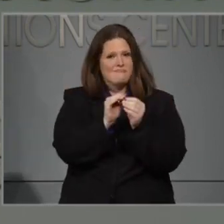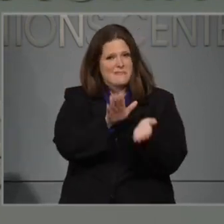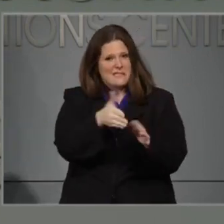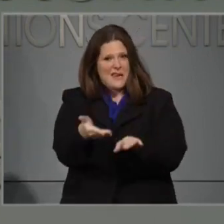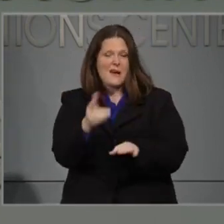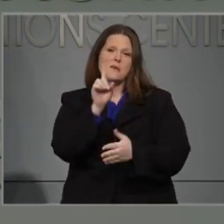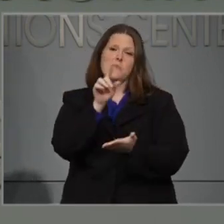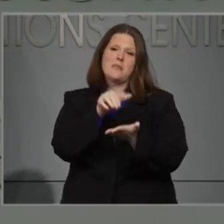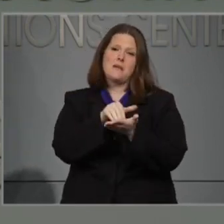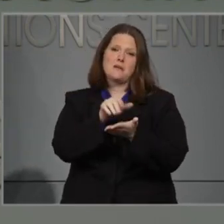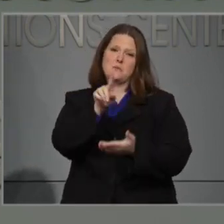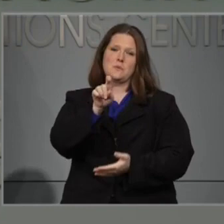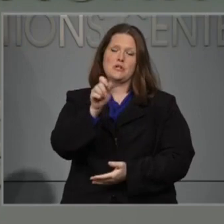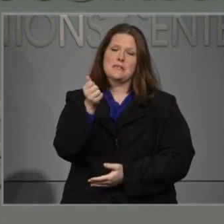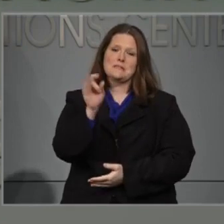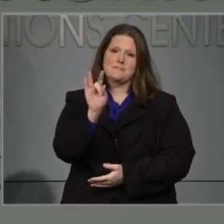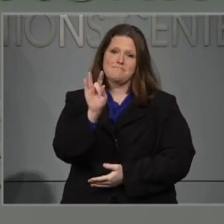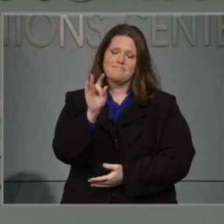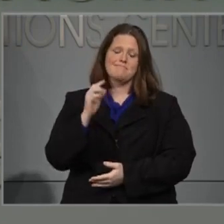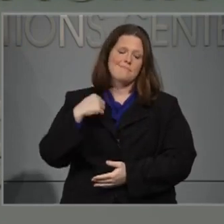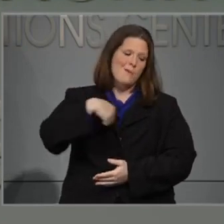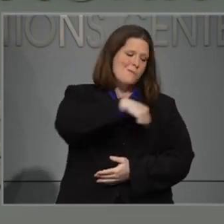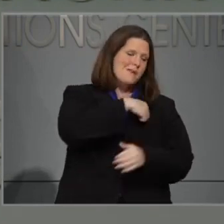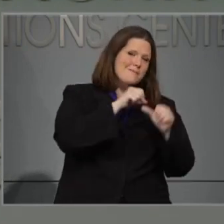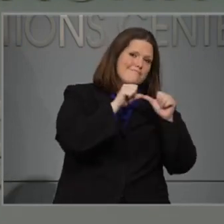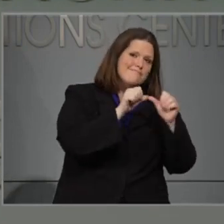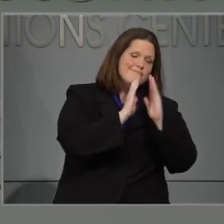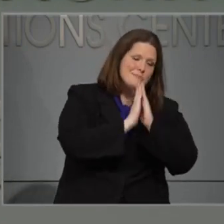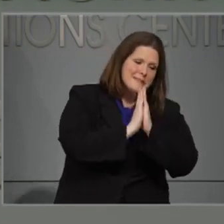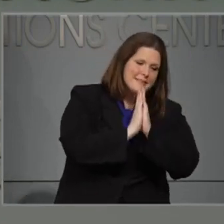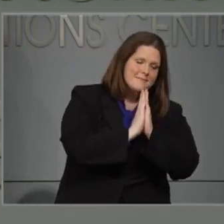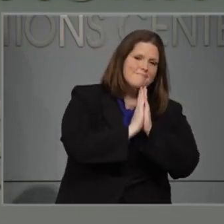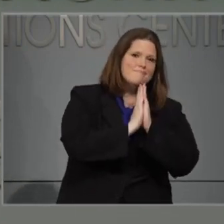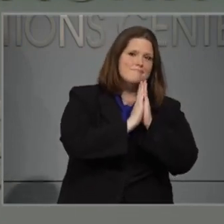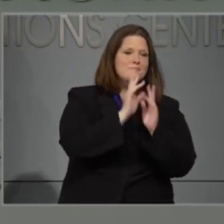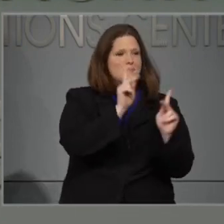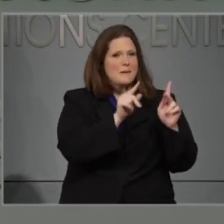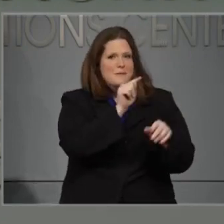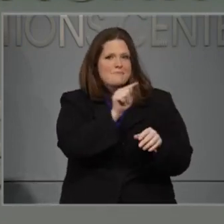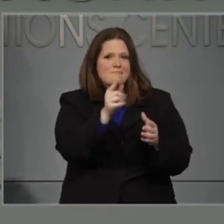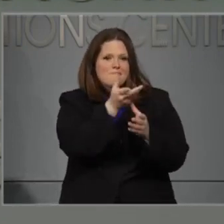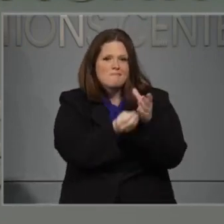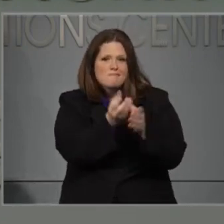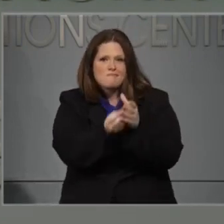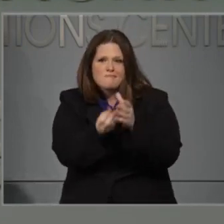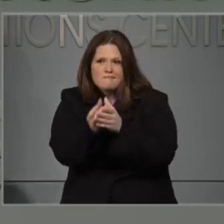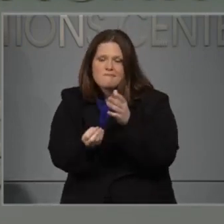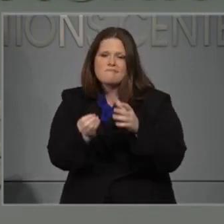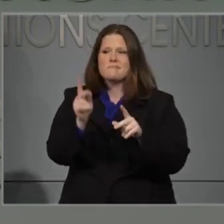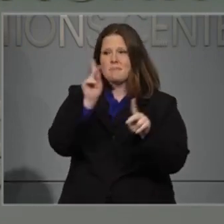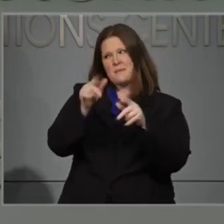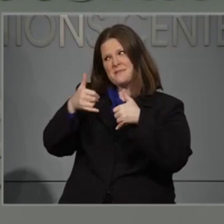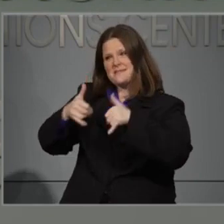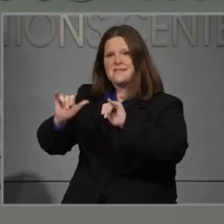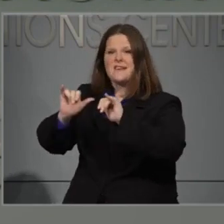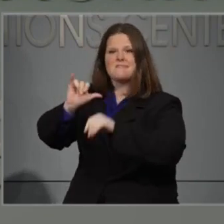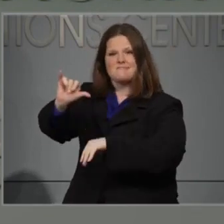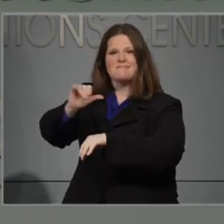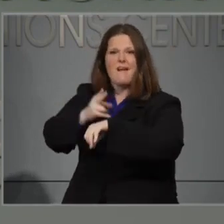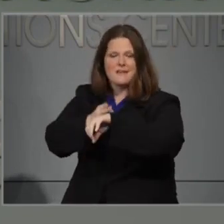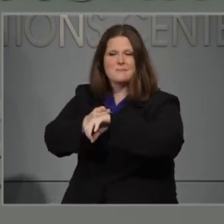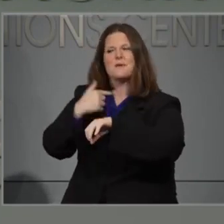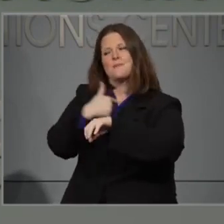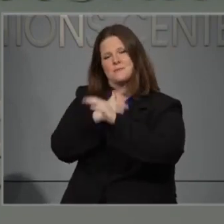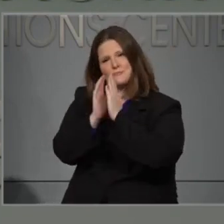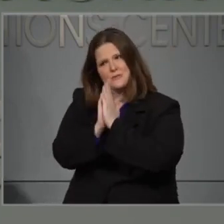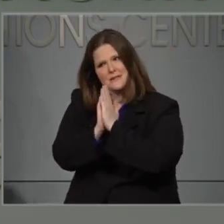We continue to pray for those who've lost loved ones and for those who are still hospitalized. Even during